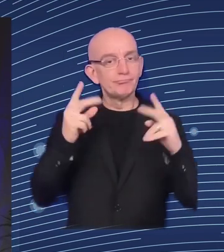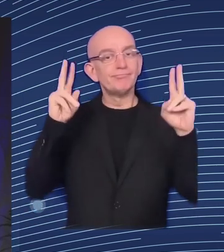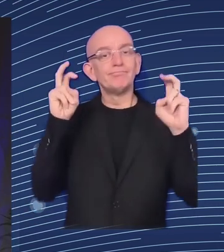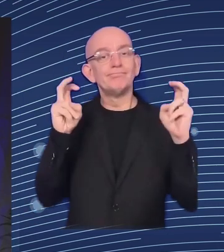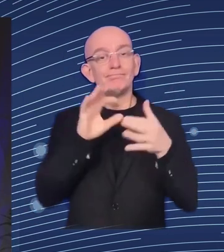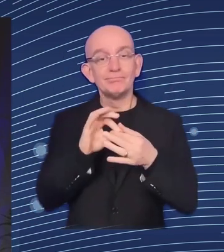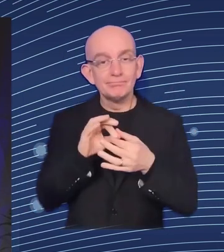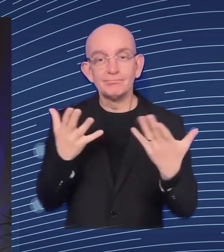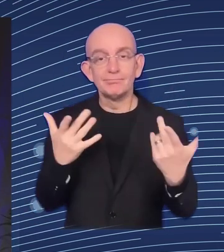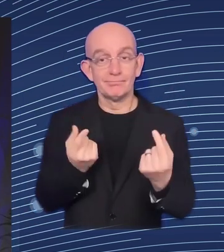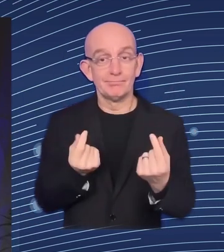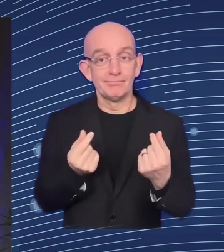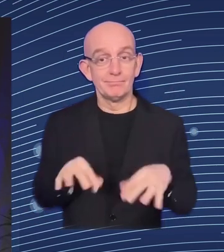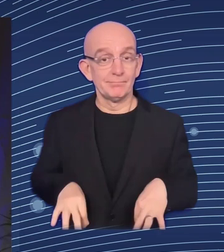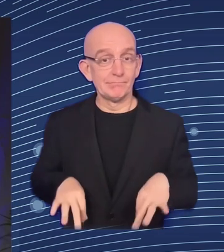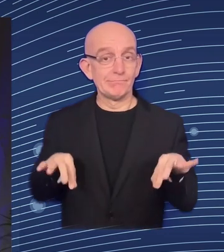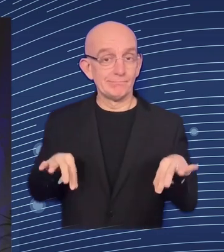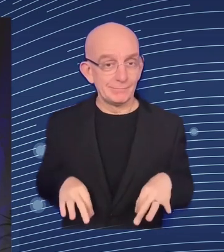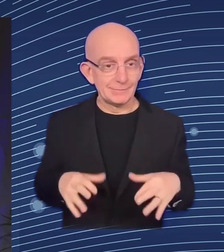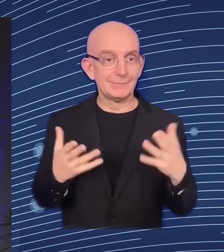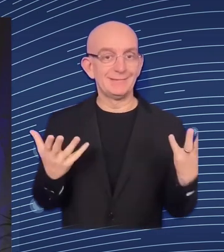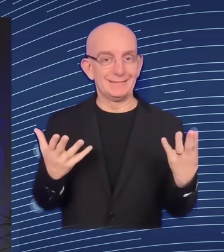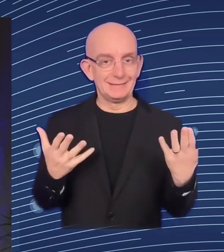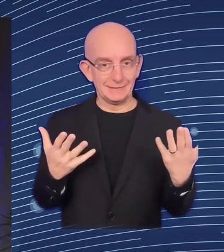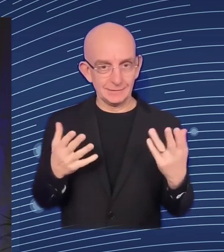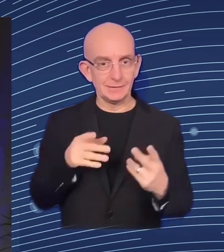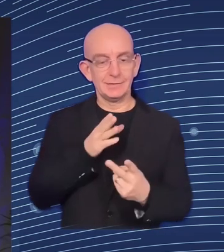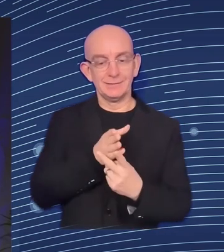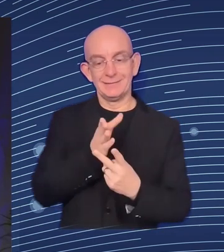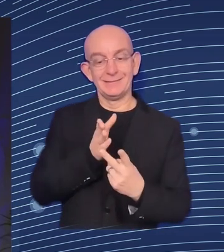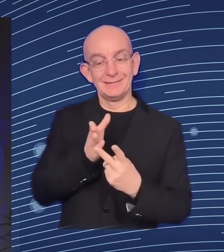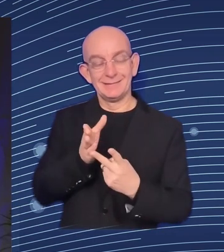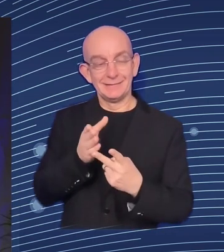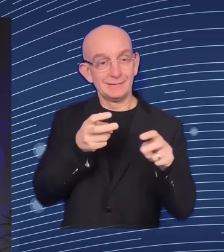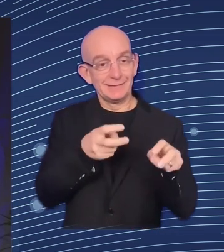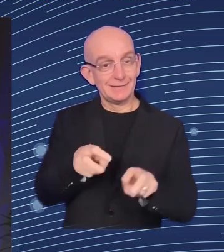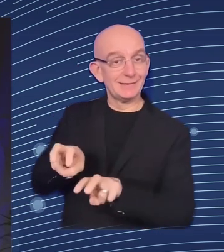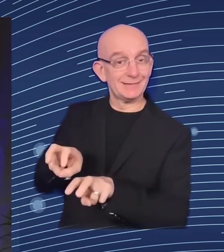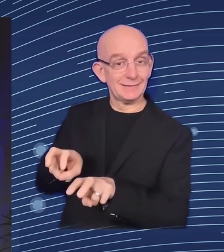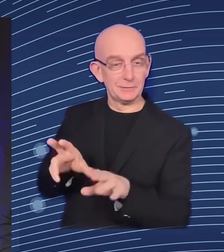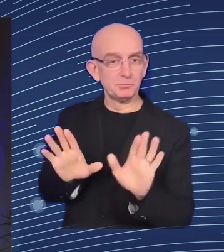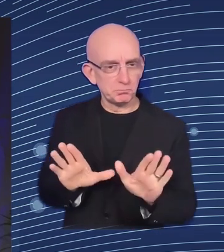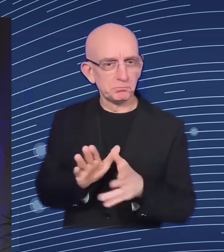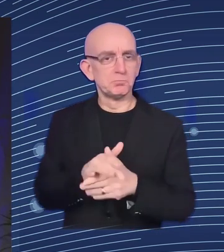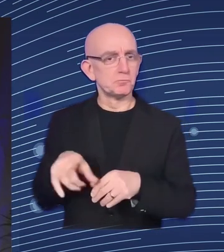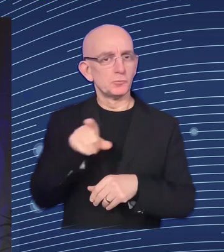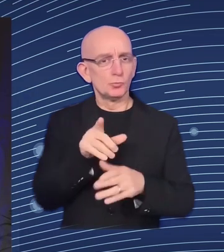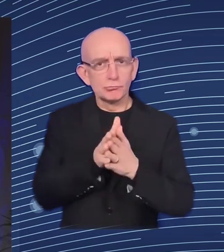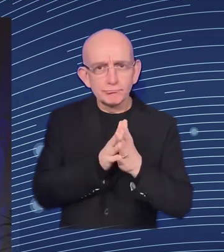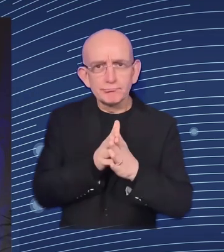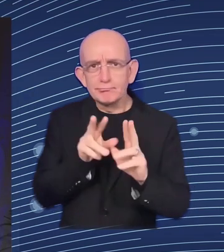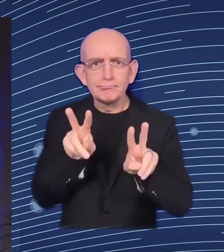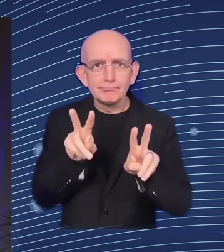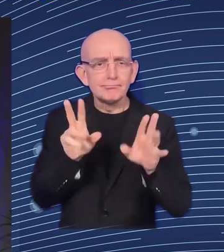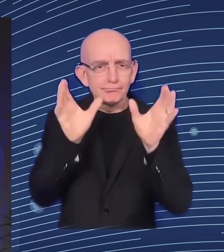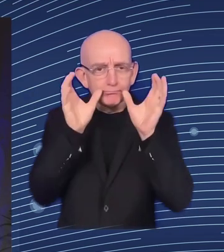for joining us online as well. This is a kind reminder that the session will be in English and I believe there is an